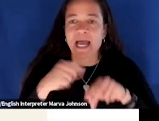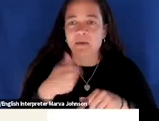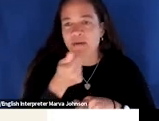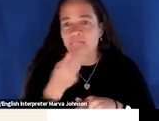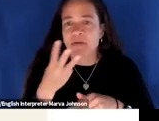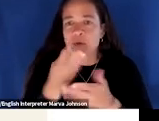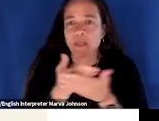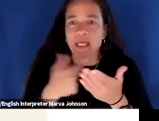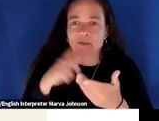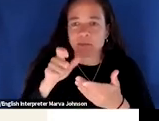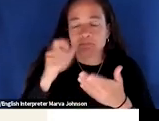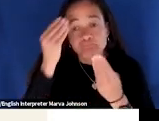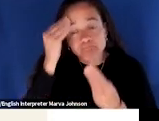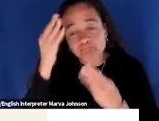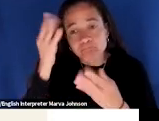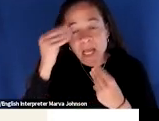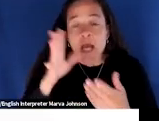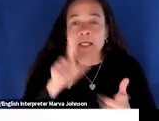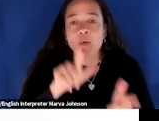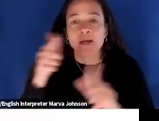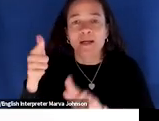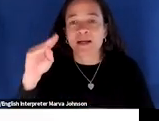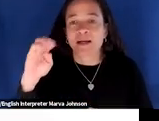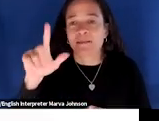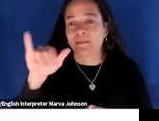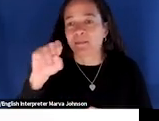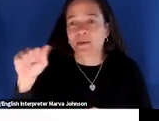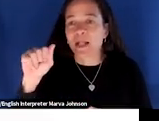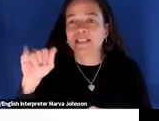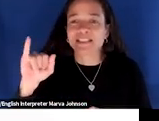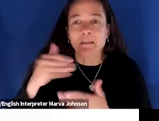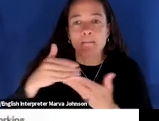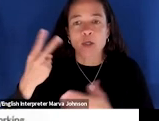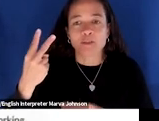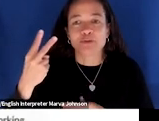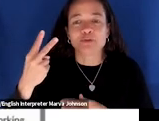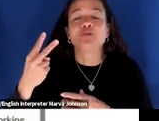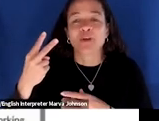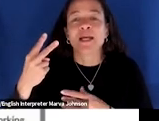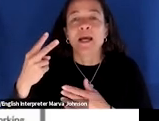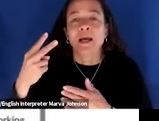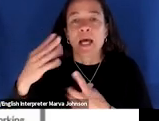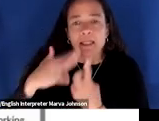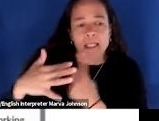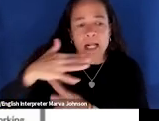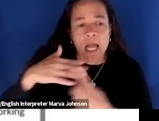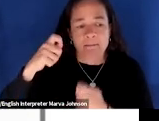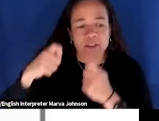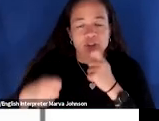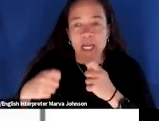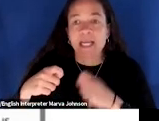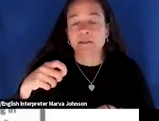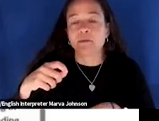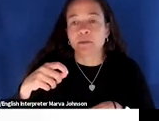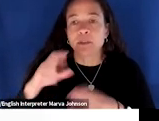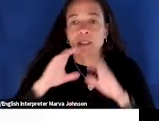hand things over to melissa for part two of what i hope you're here for which is a conversation about climate change communications whether your organization is doing it you live in the world